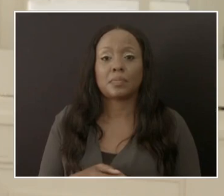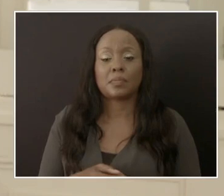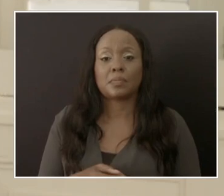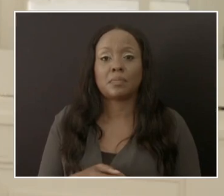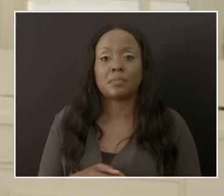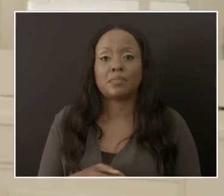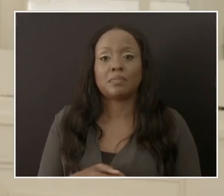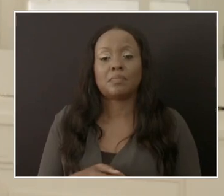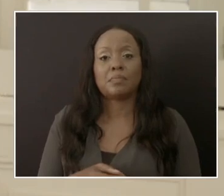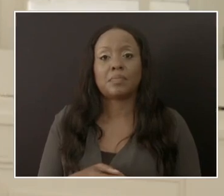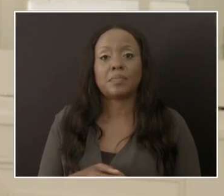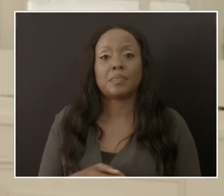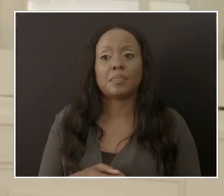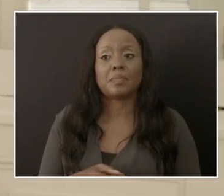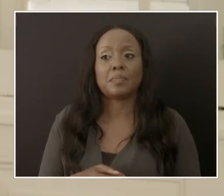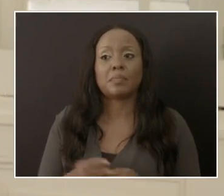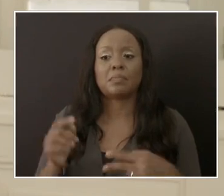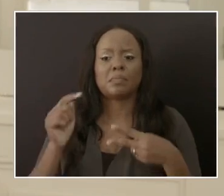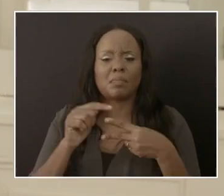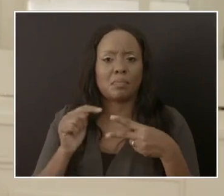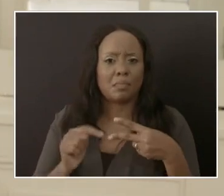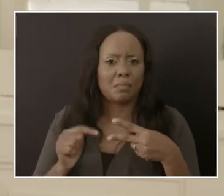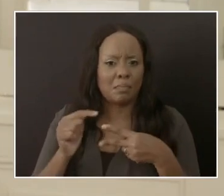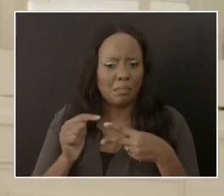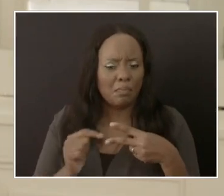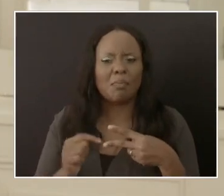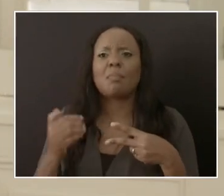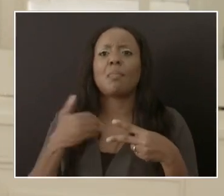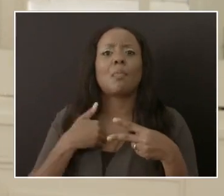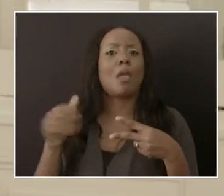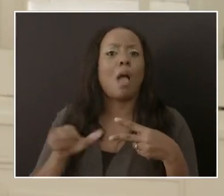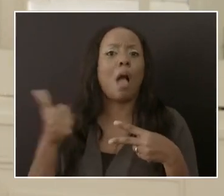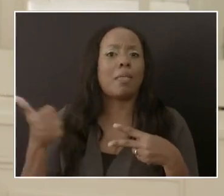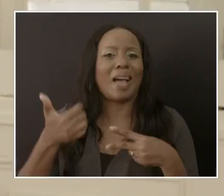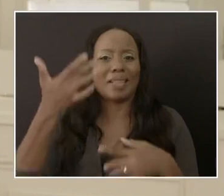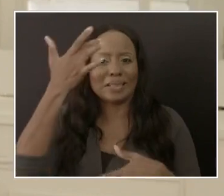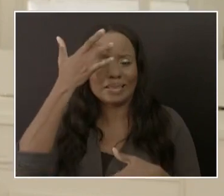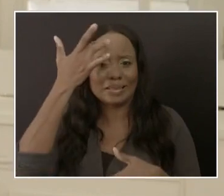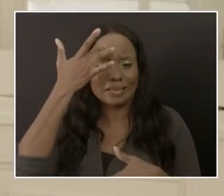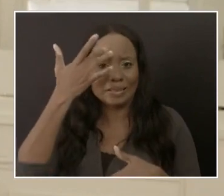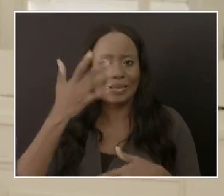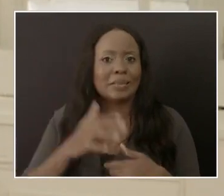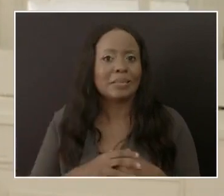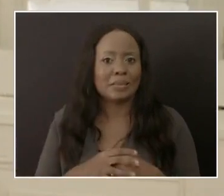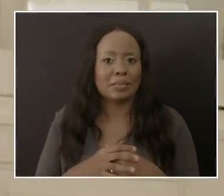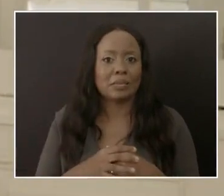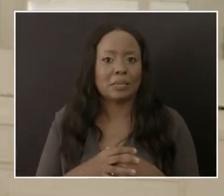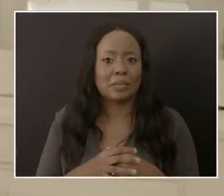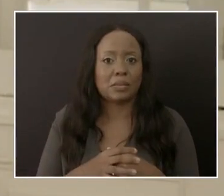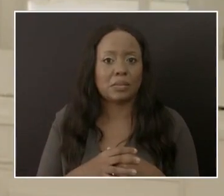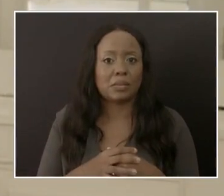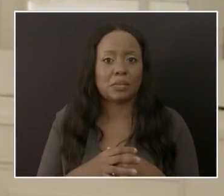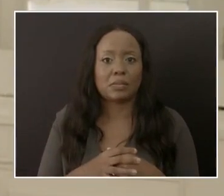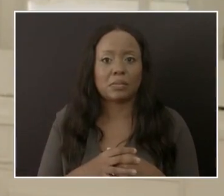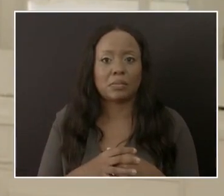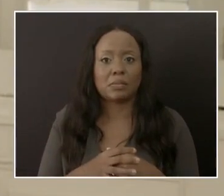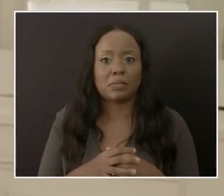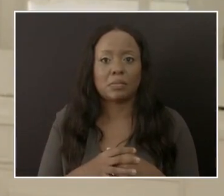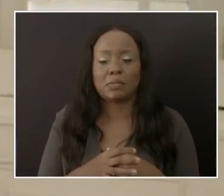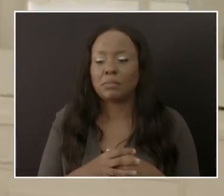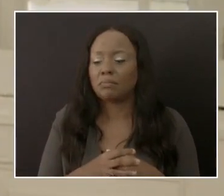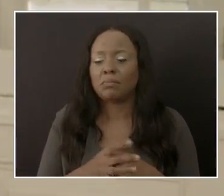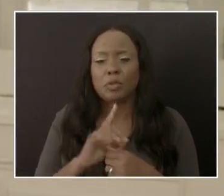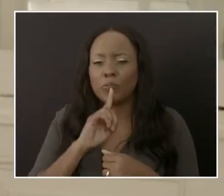be at increased risk for COVID, I believe these should not have been lives